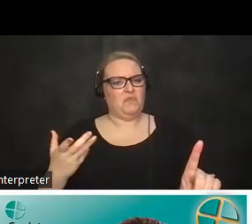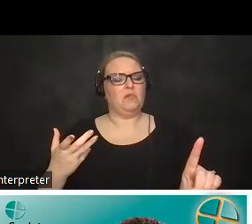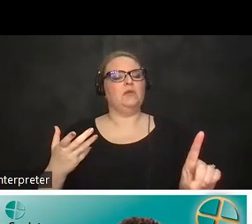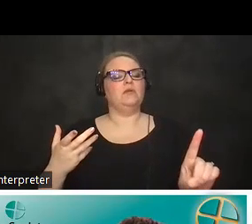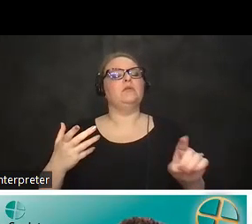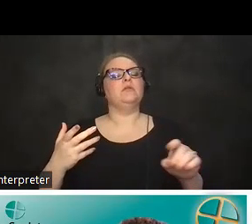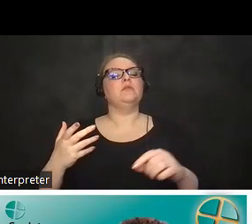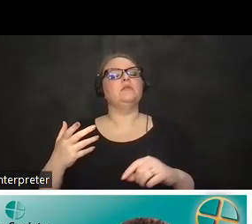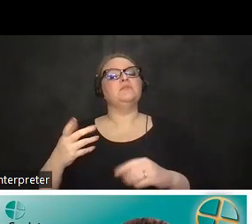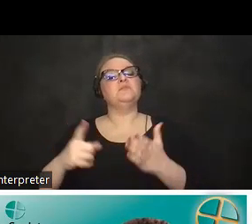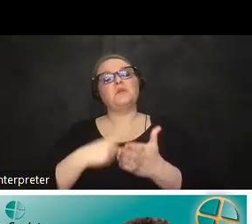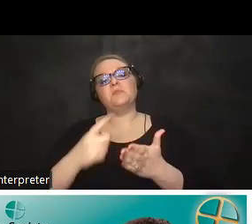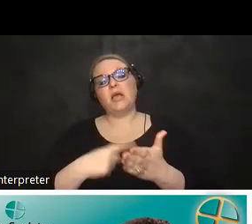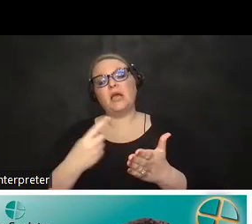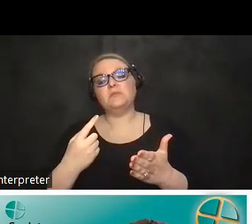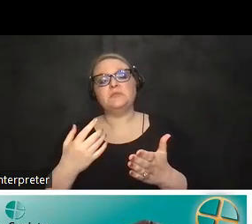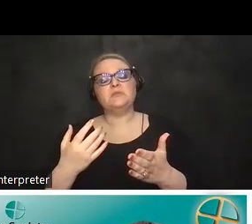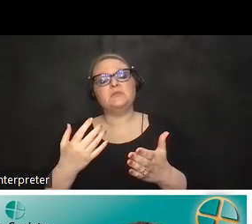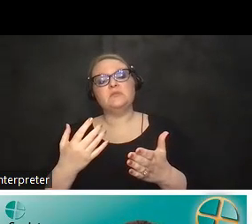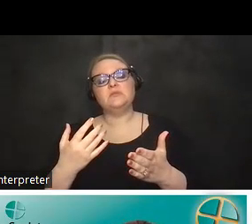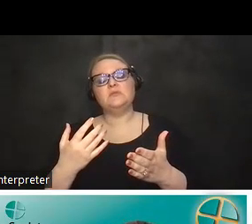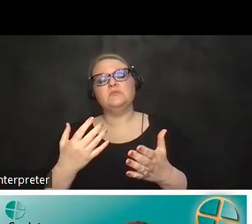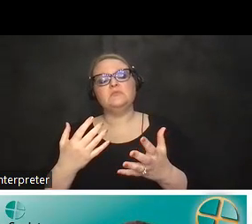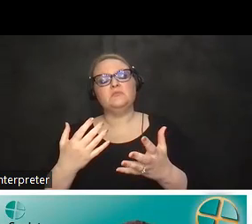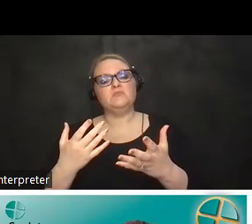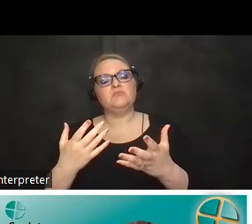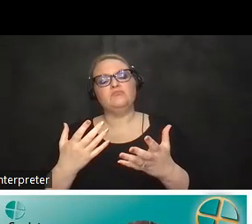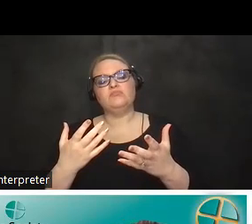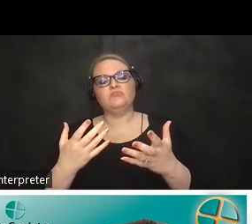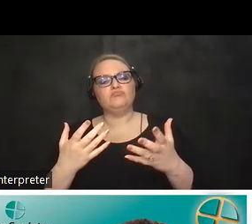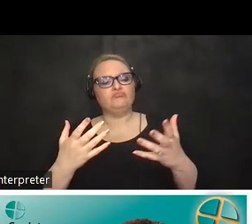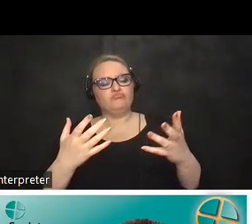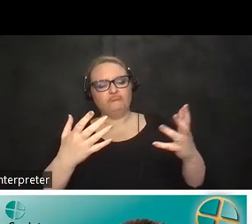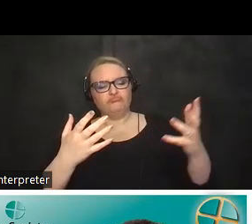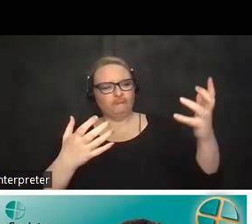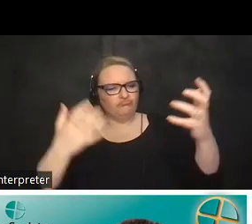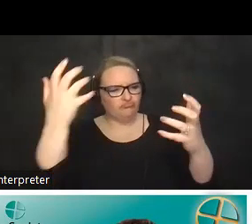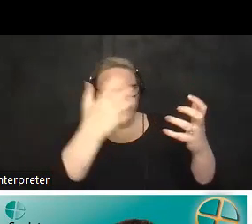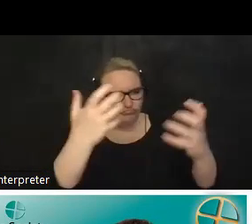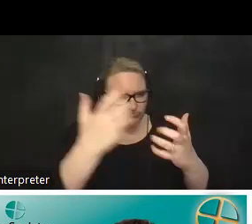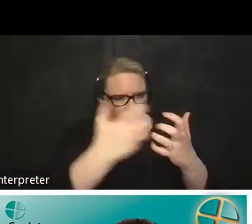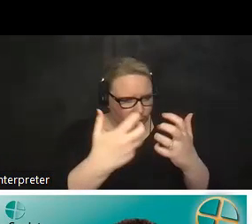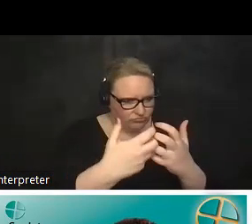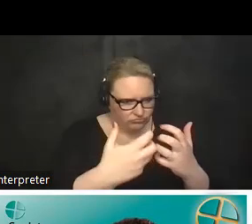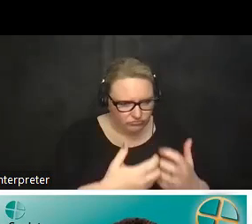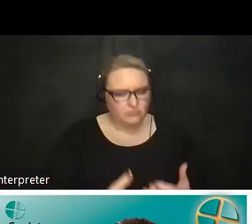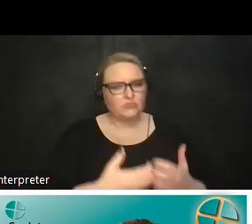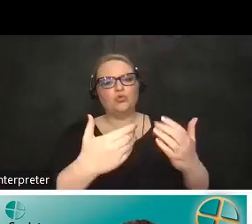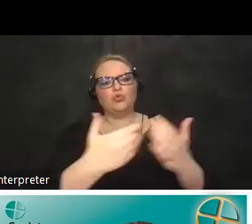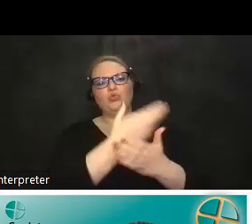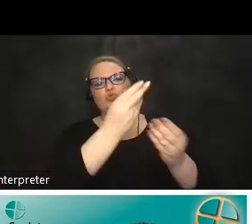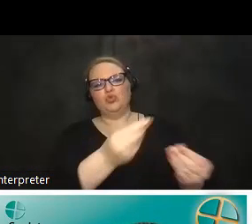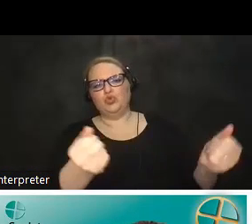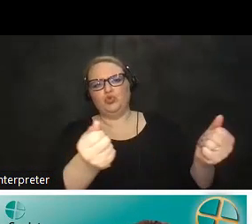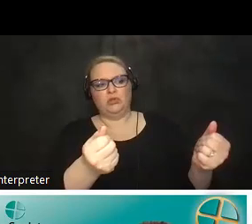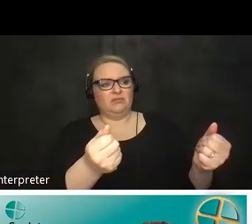sometimes it may be um you know kind of putting different bits and pieces together to formulate a brand new solution of something that